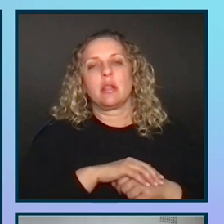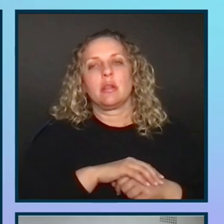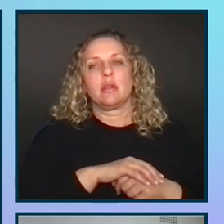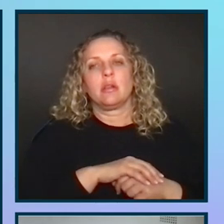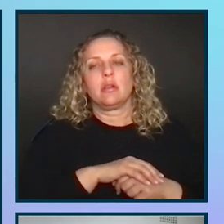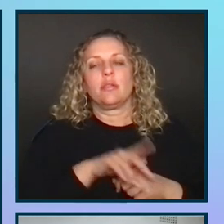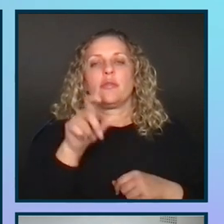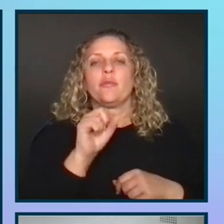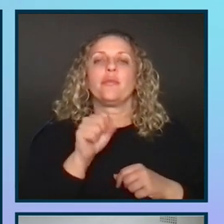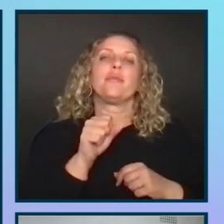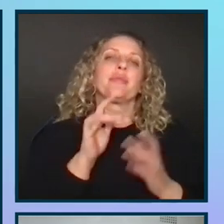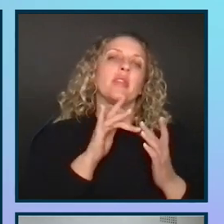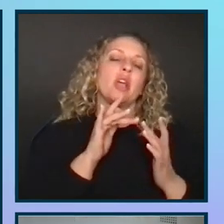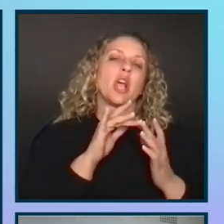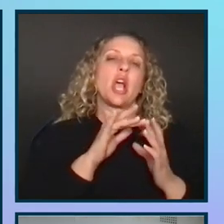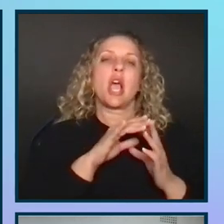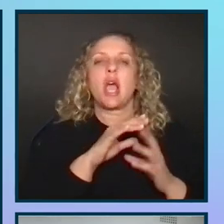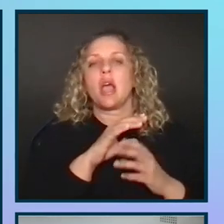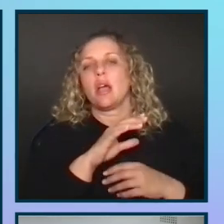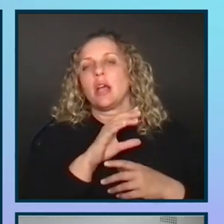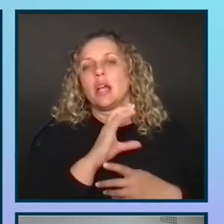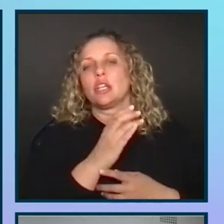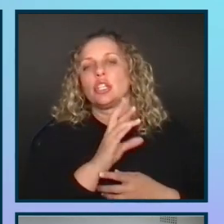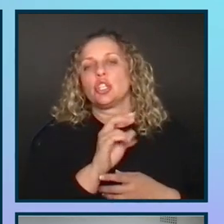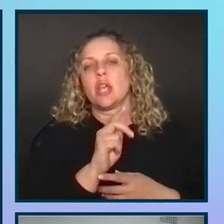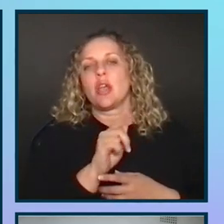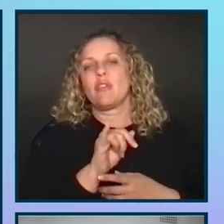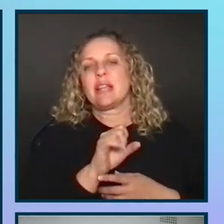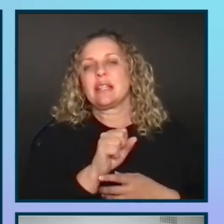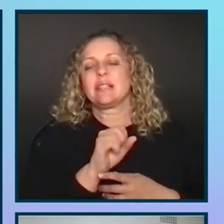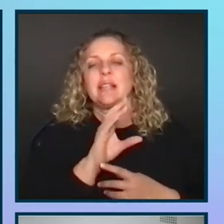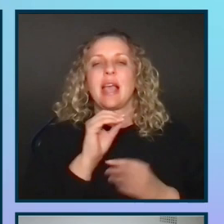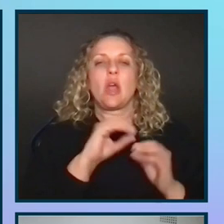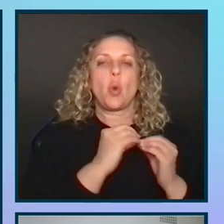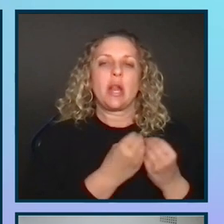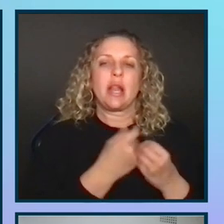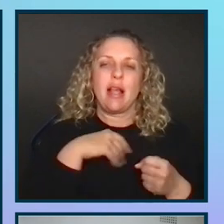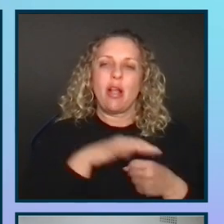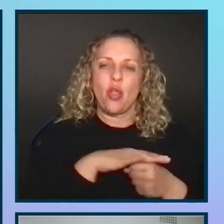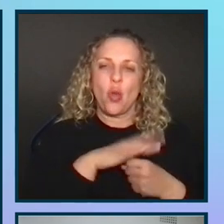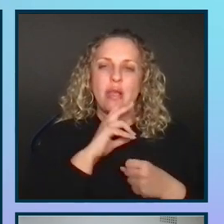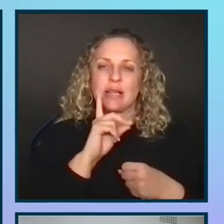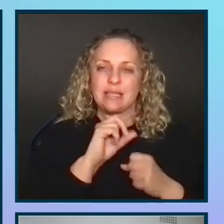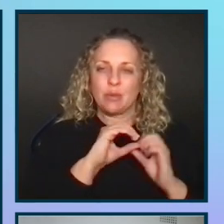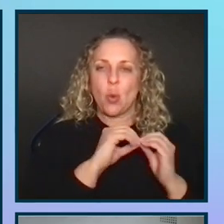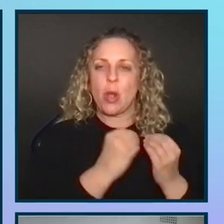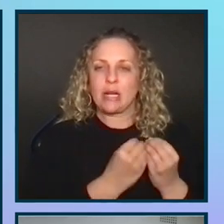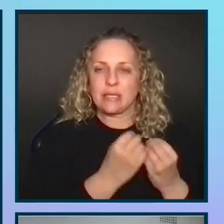You can contact charities and organizations, I usually will contact like local and disability organizations.